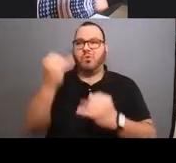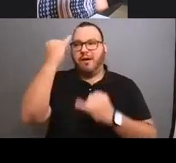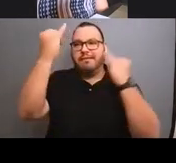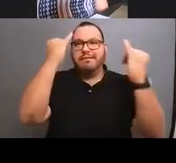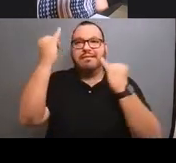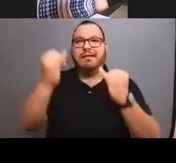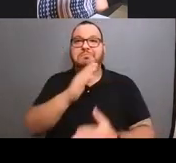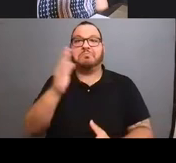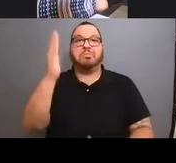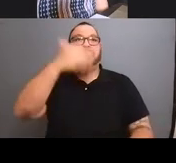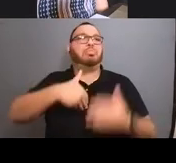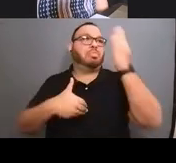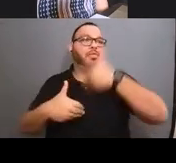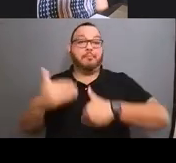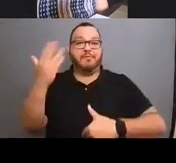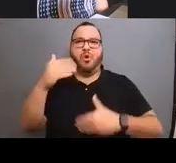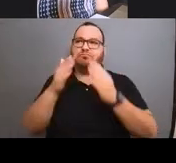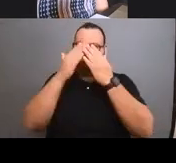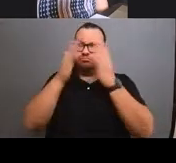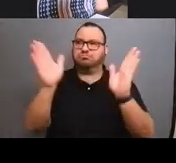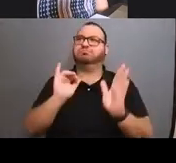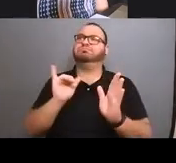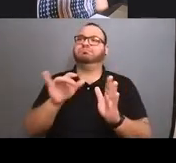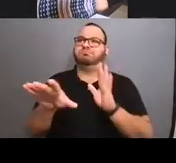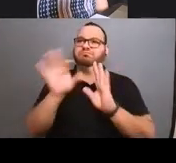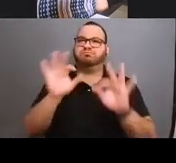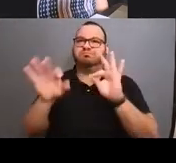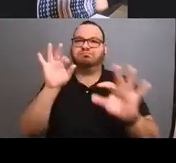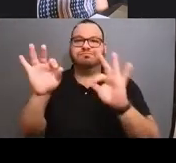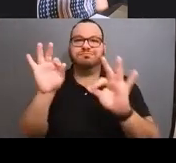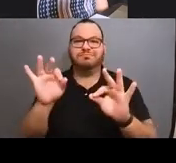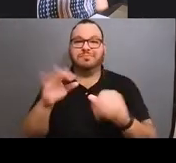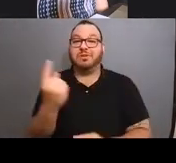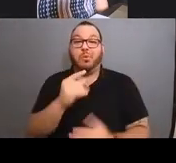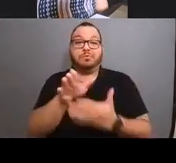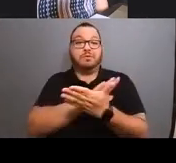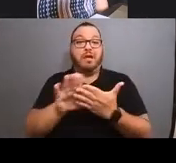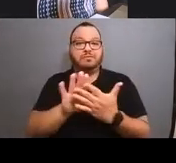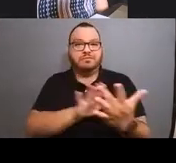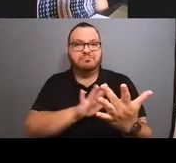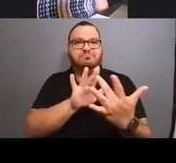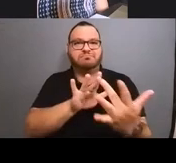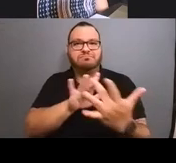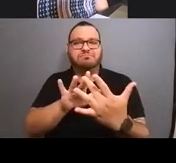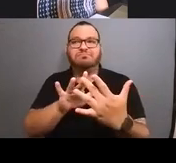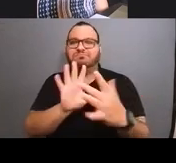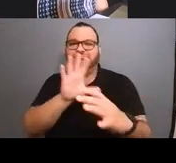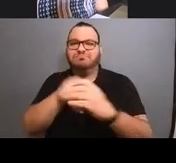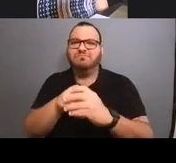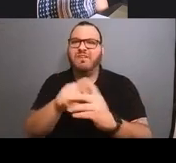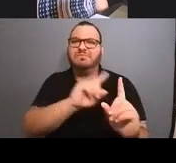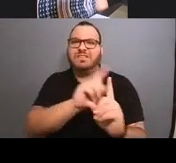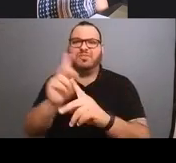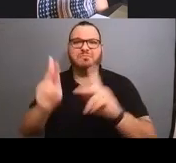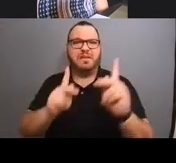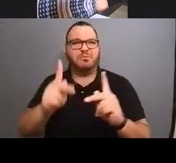do that. And it's always good to be able to touch different people, bring different people into the fold, you know? Yes. I like people